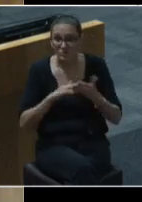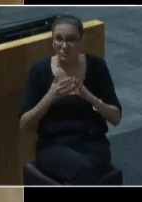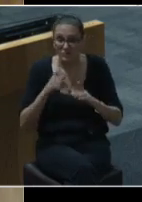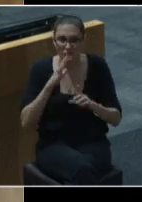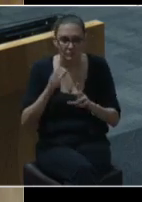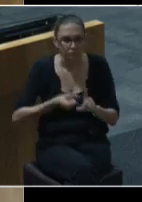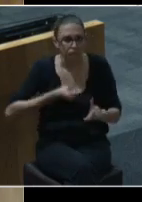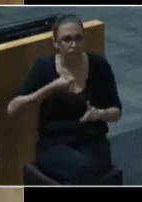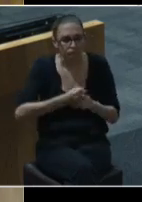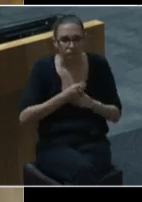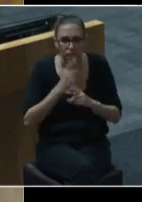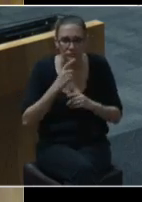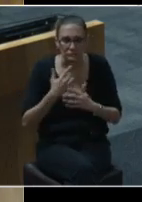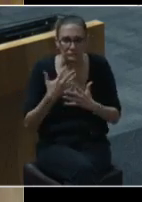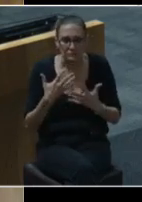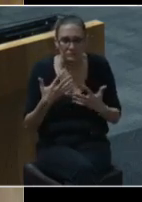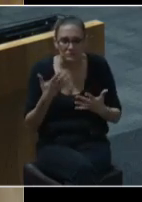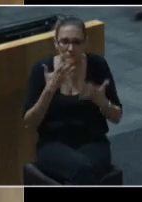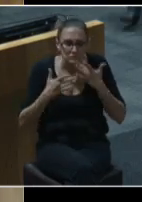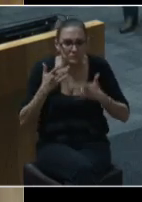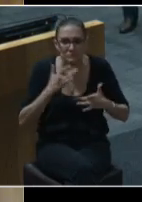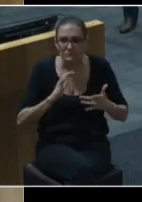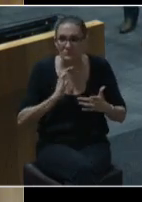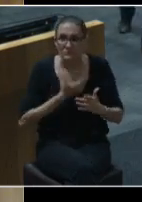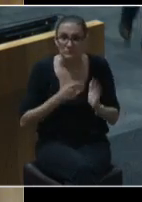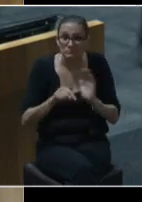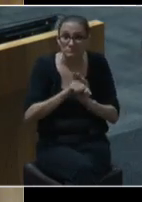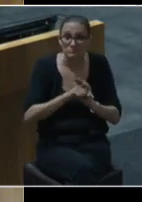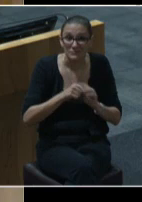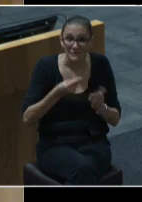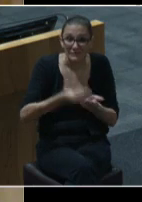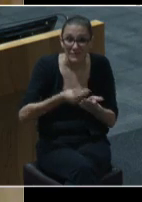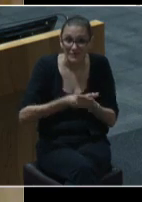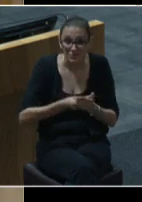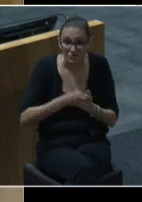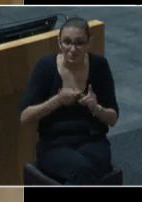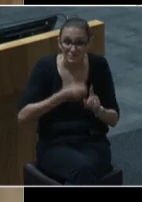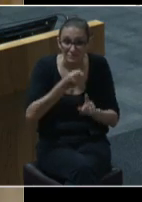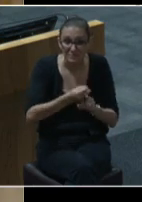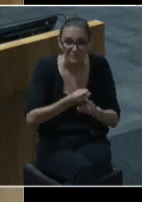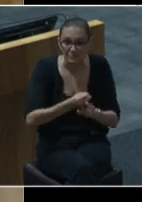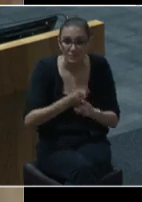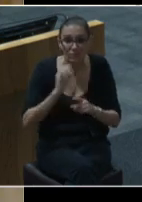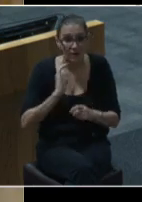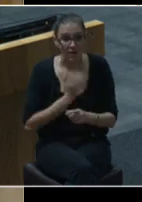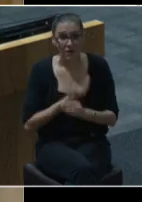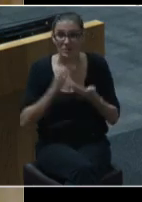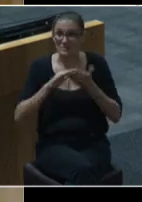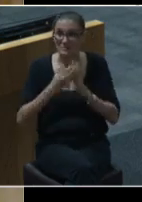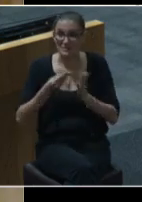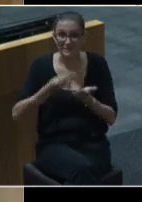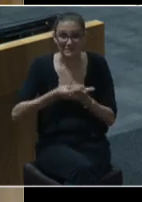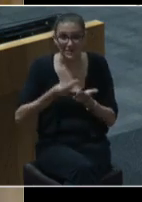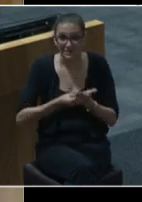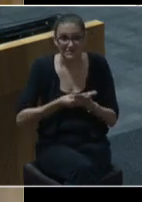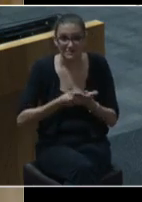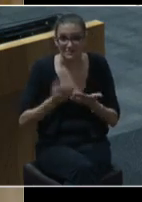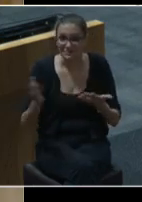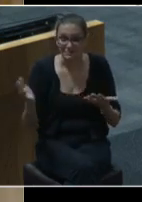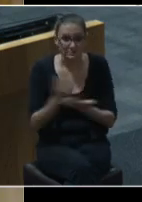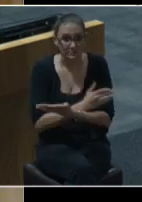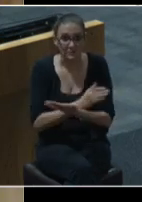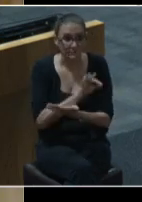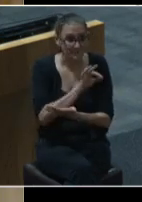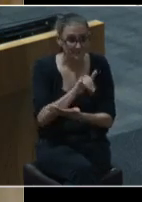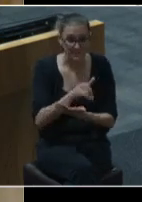resources, including its adverse financial strain. Across all city funds, we anticipate ending the current year, fiscal year,